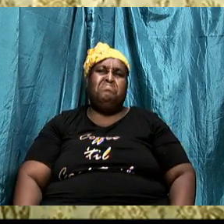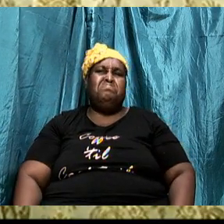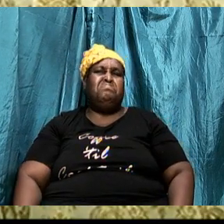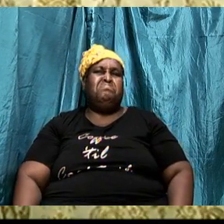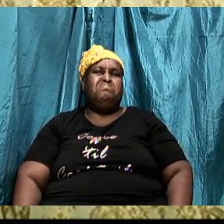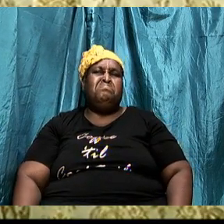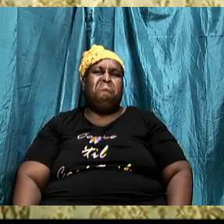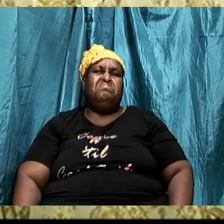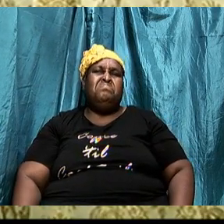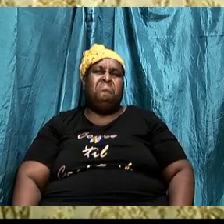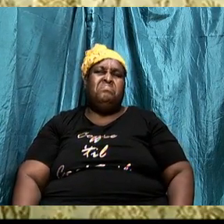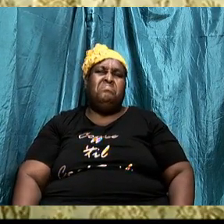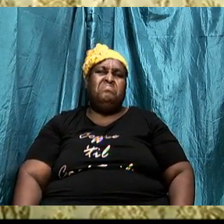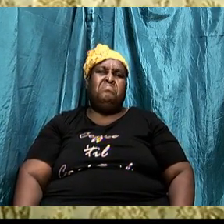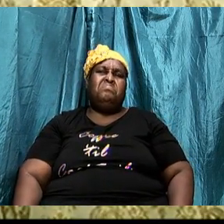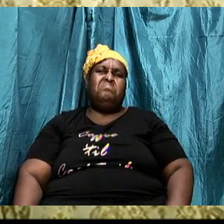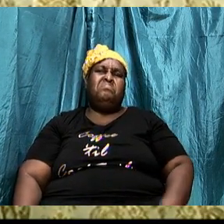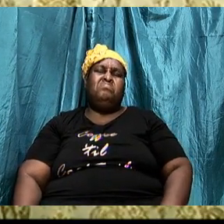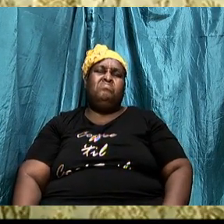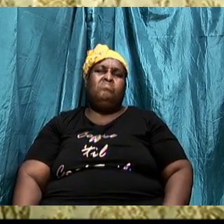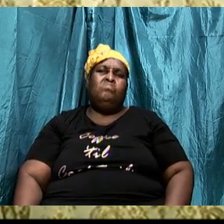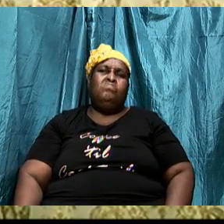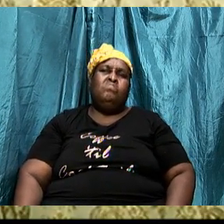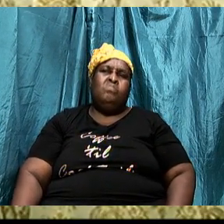1 Samuel 17, 34.